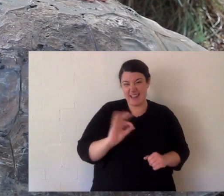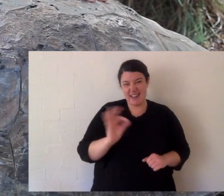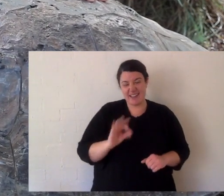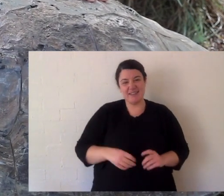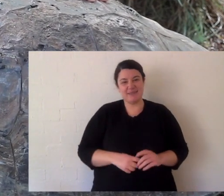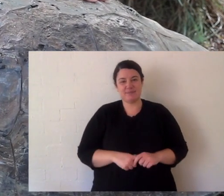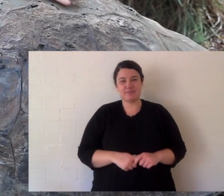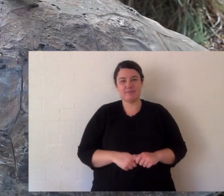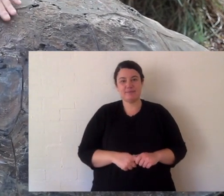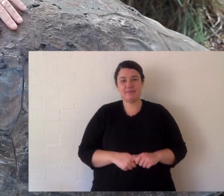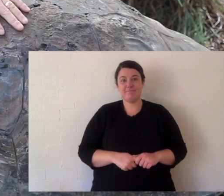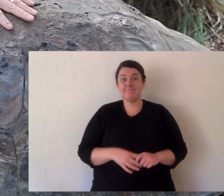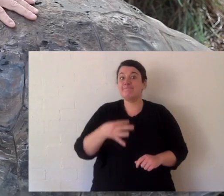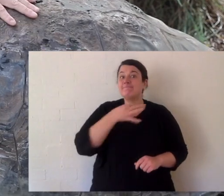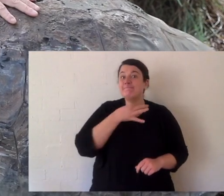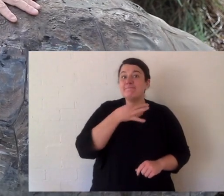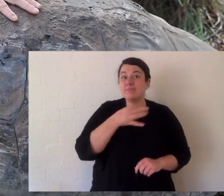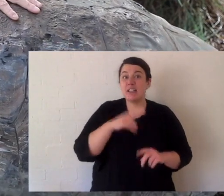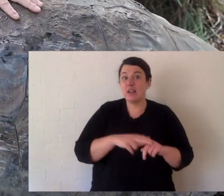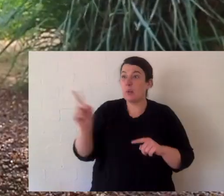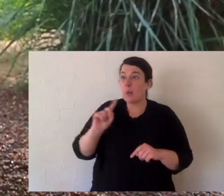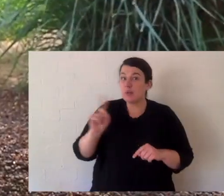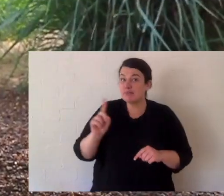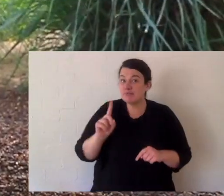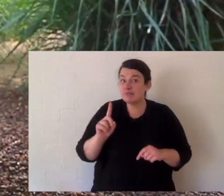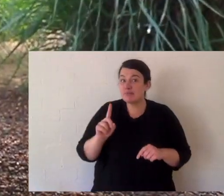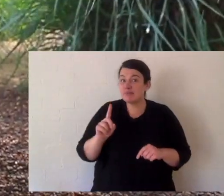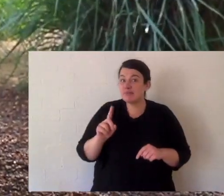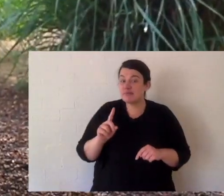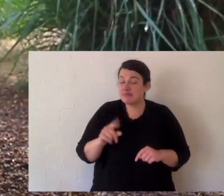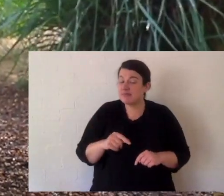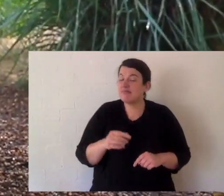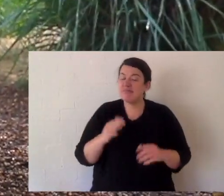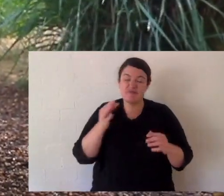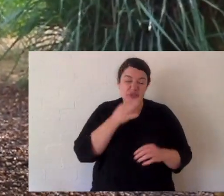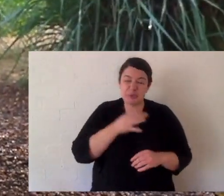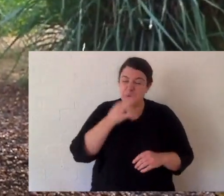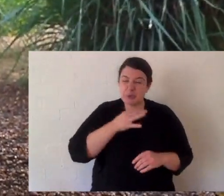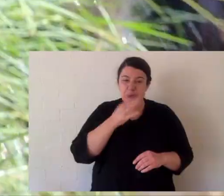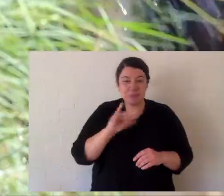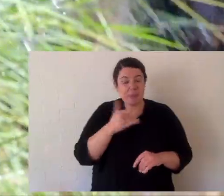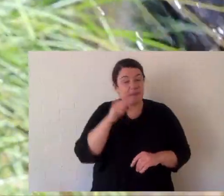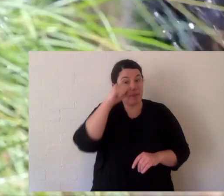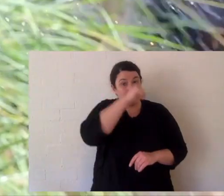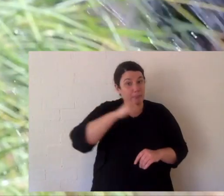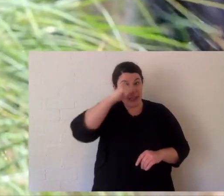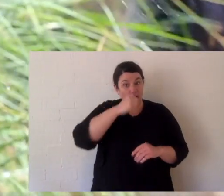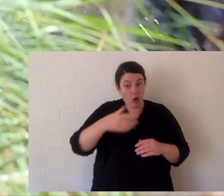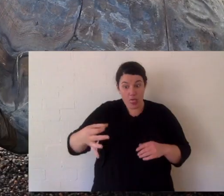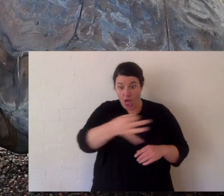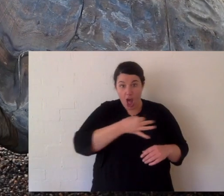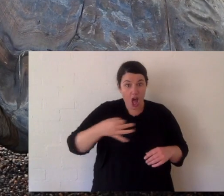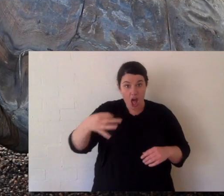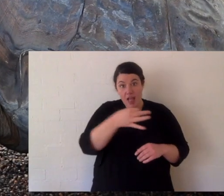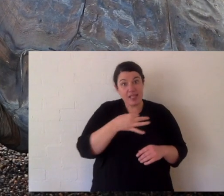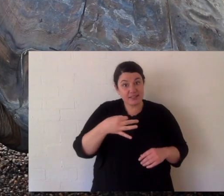movement. Now, their threats in the wild are very few, normally. But nowadays, you might have pigs on the island. They dig up the